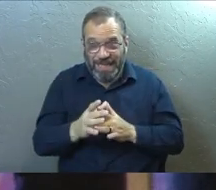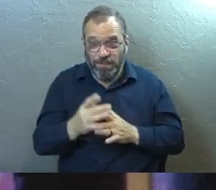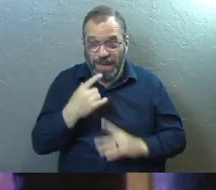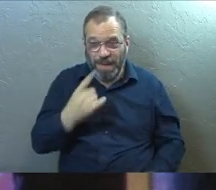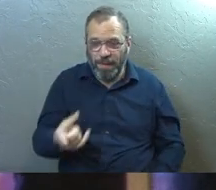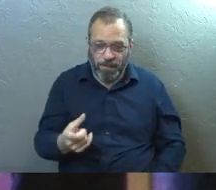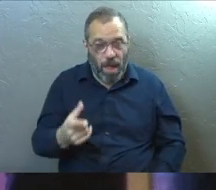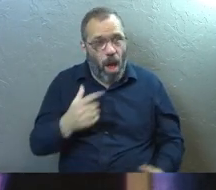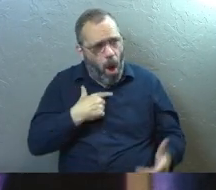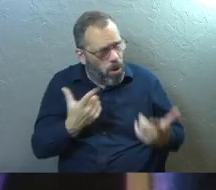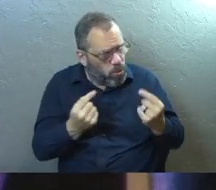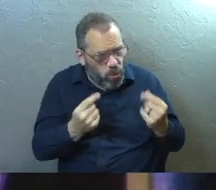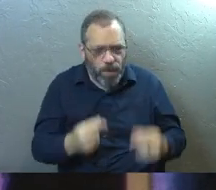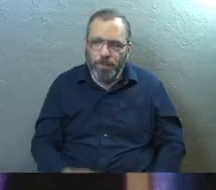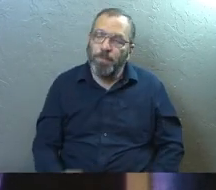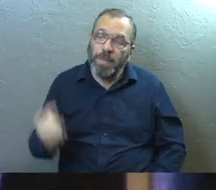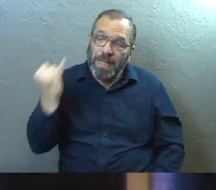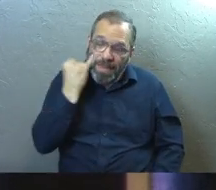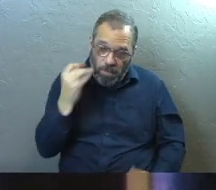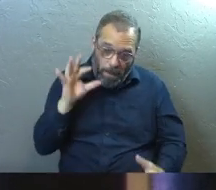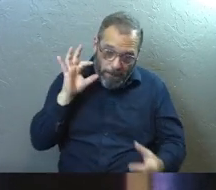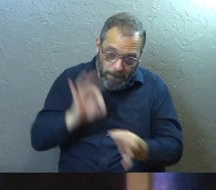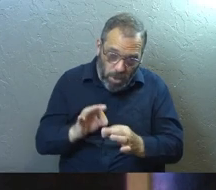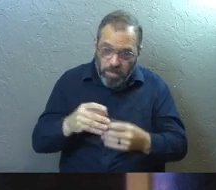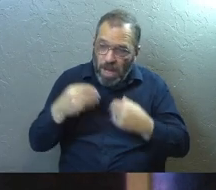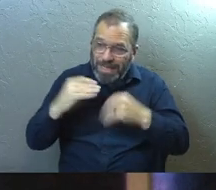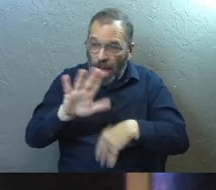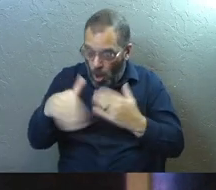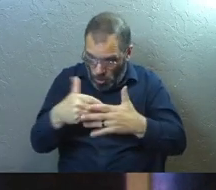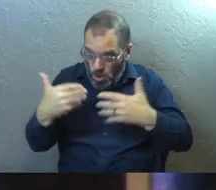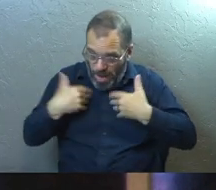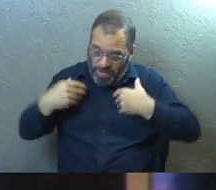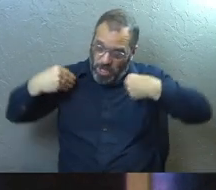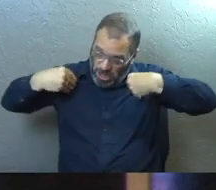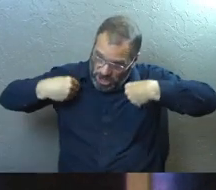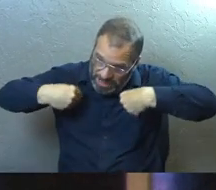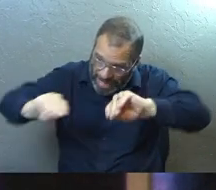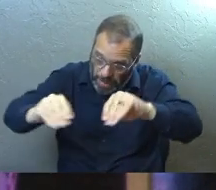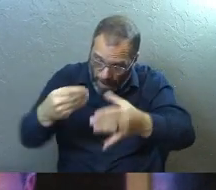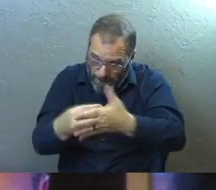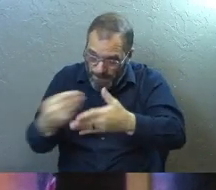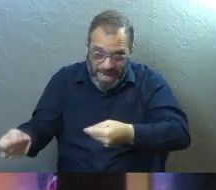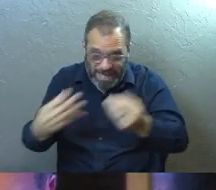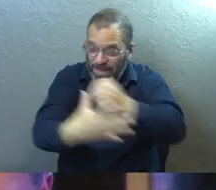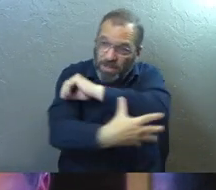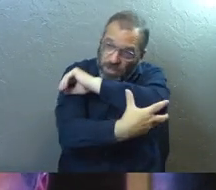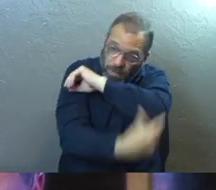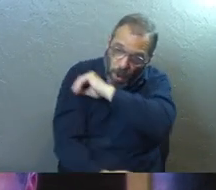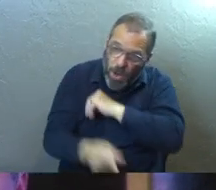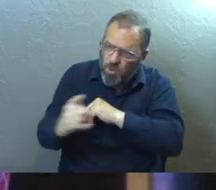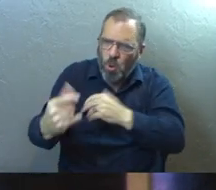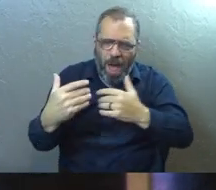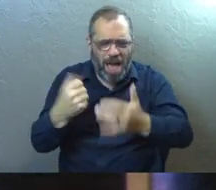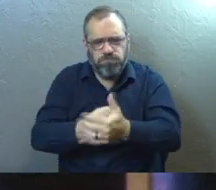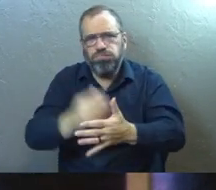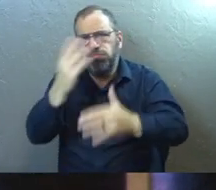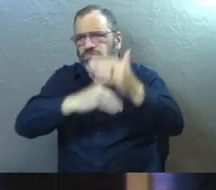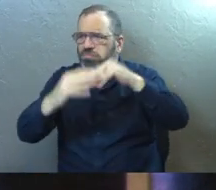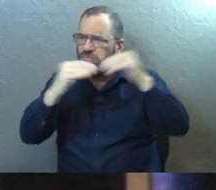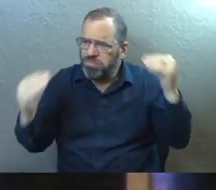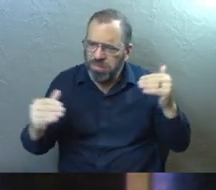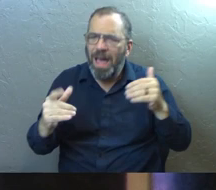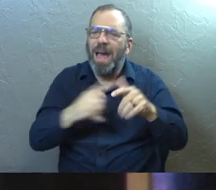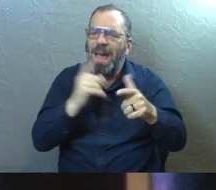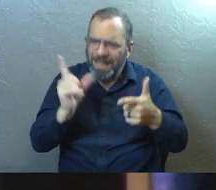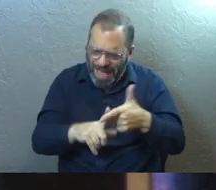him. What else must I do? Jesus told him, if you want to be perfect, go and sell all your possessions and give the money to the poor and you will have treasure in heaven.